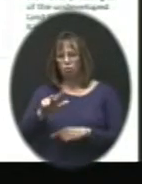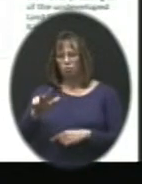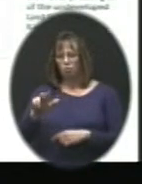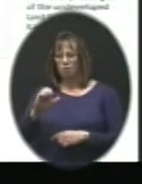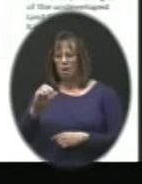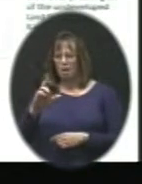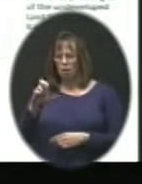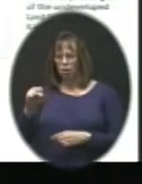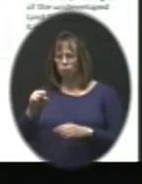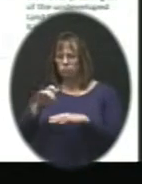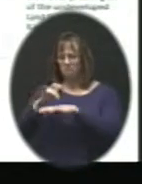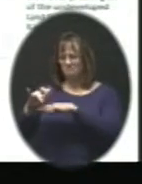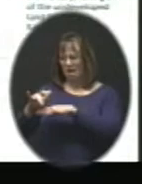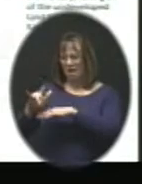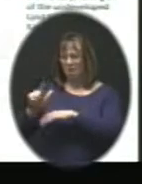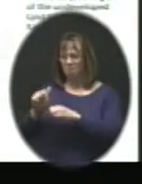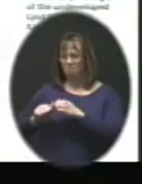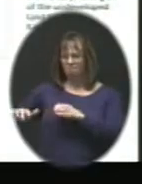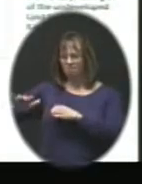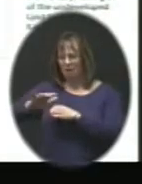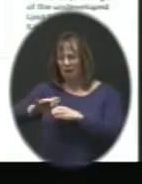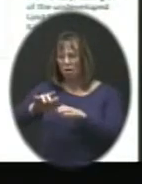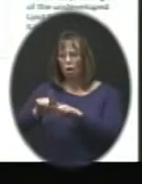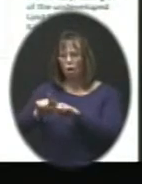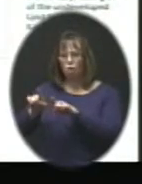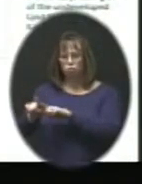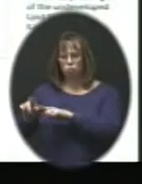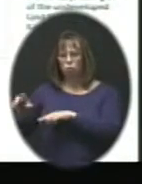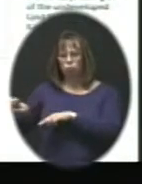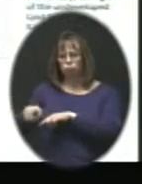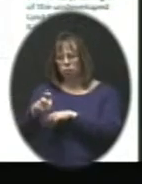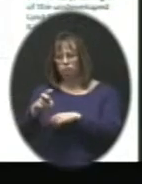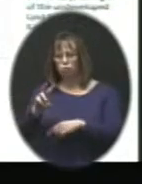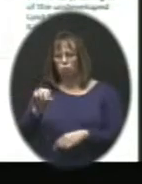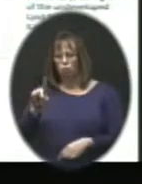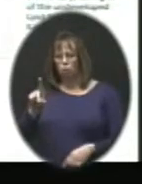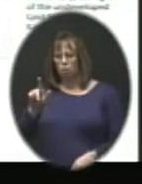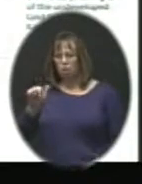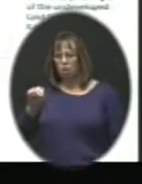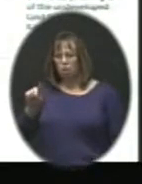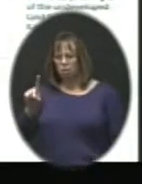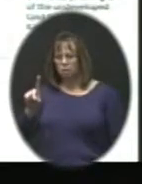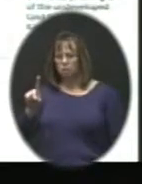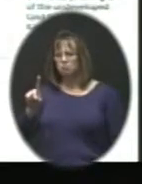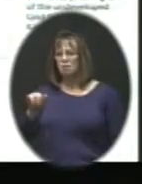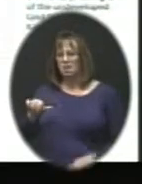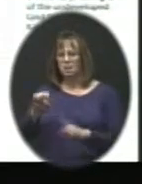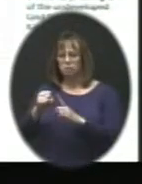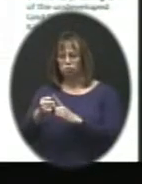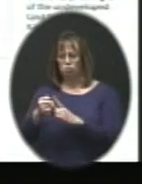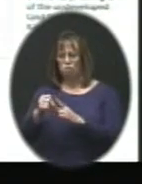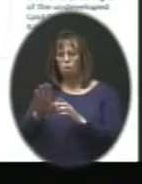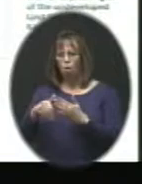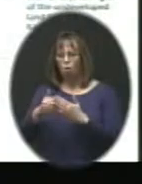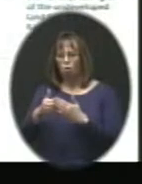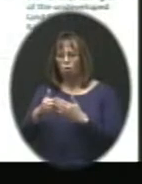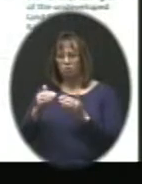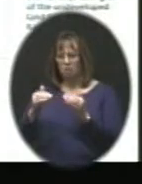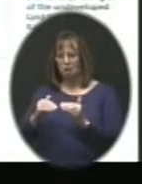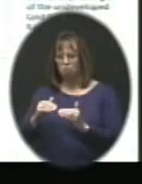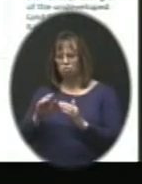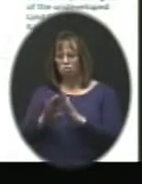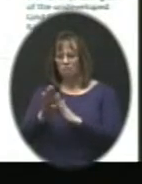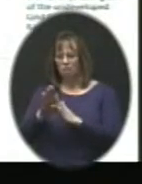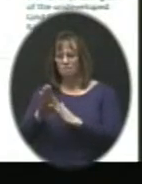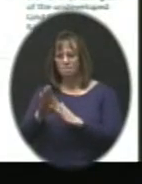of vacant land that's immediately east of Ravenwood is also moved to Woodland in this scenario. Taking all of the underdeveloped land from